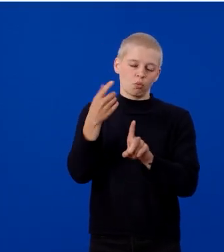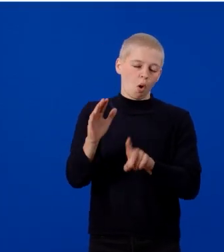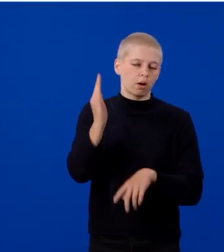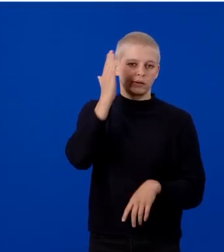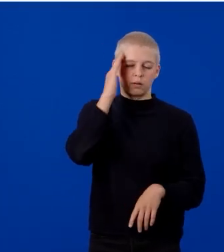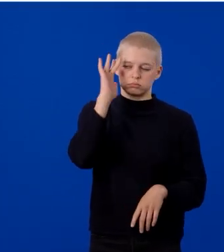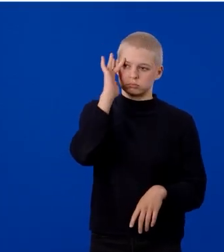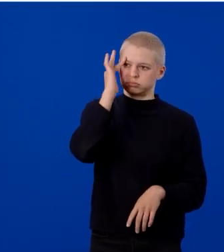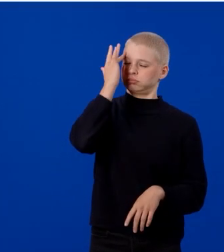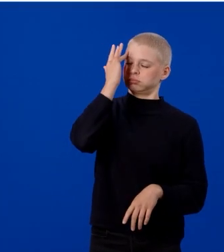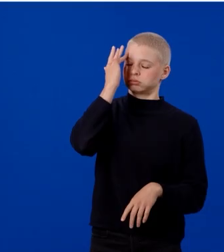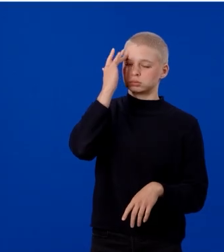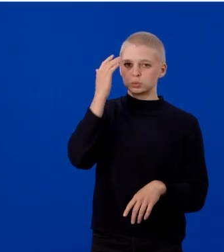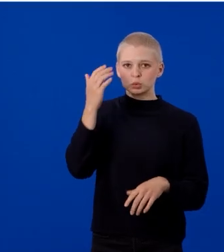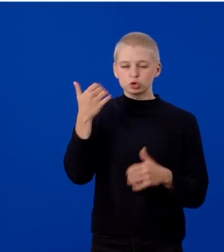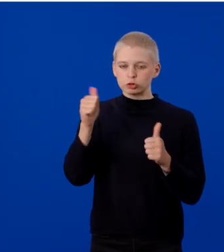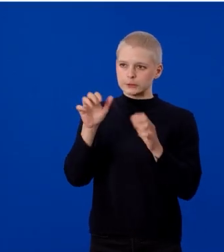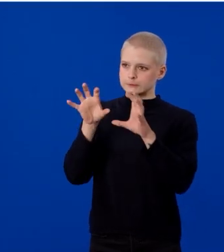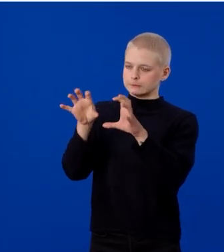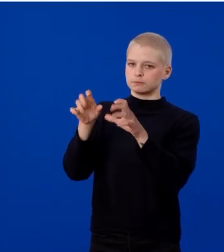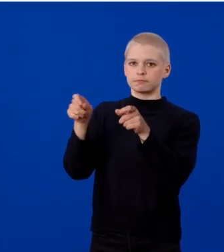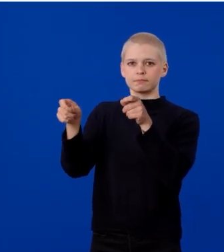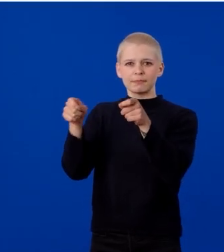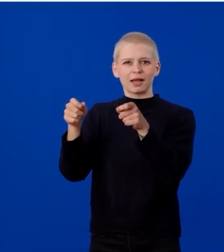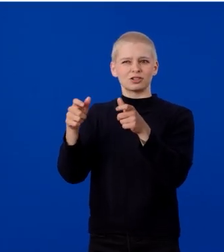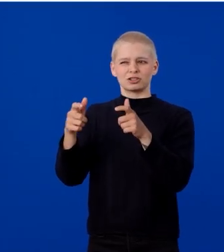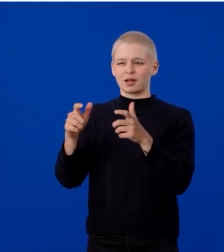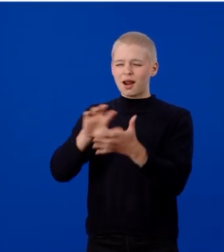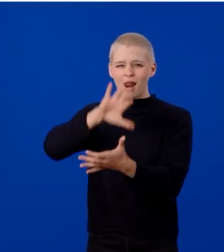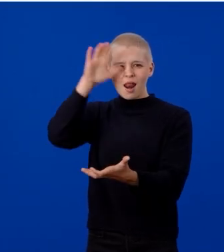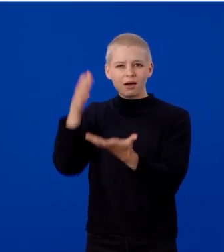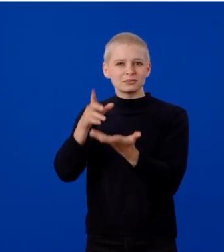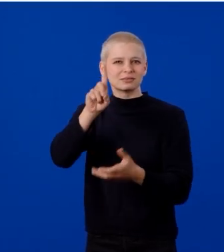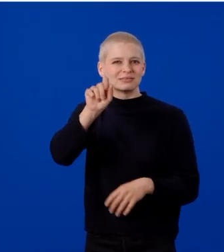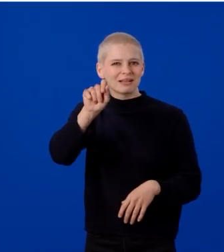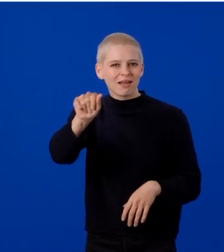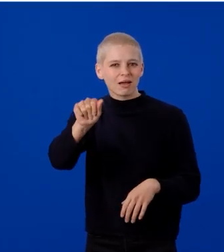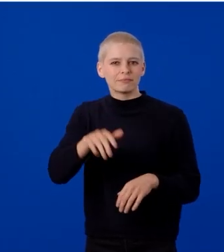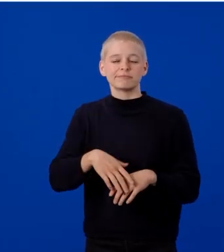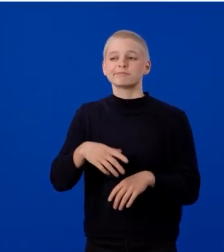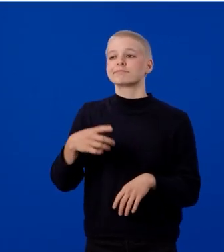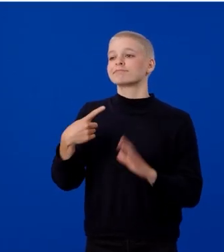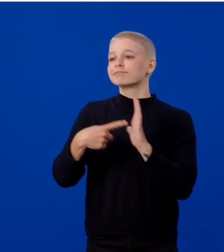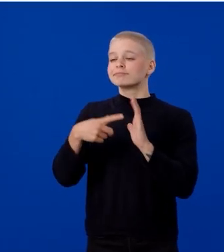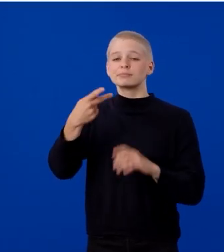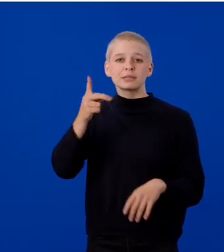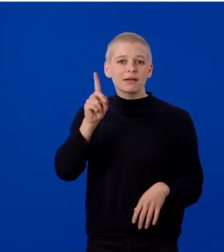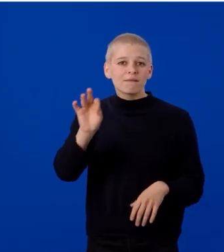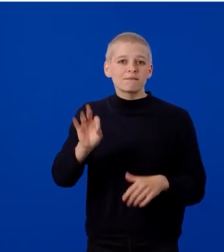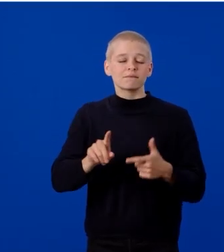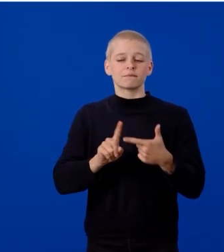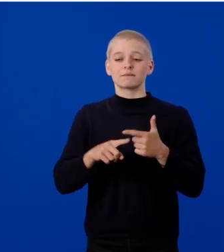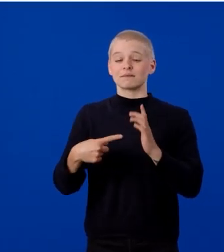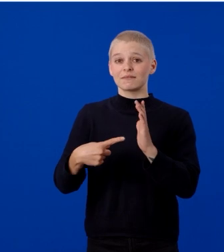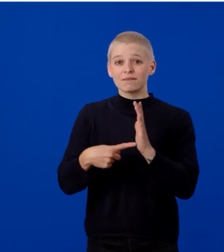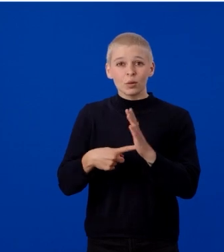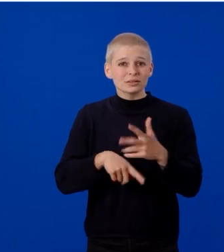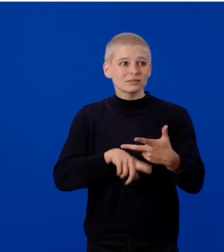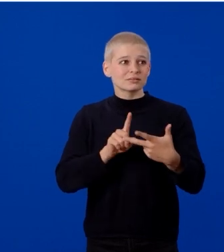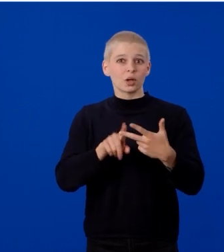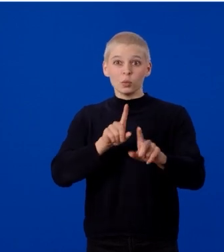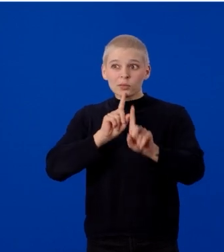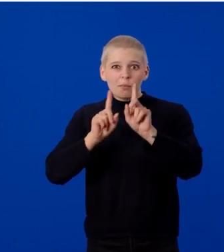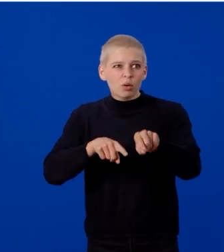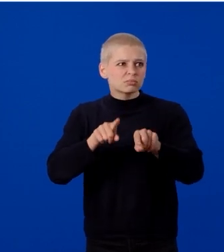that come with wrestling huge volumes of data. Think PDFs, invoices, reports